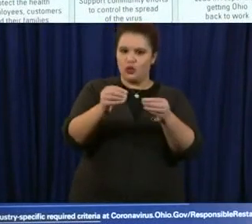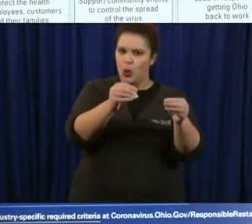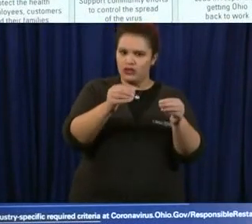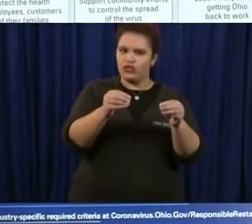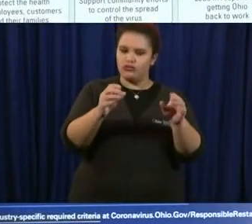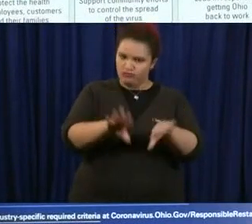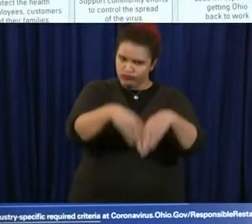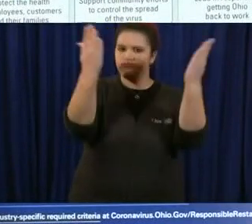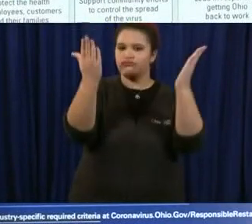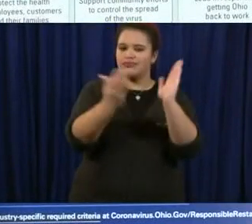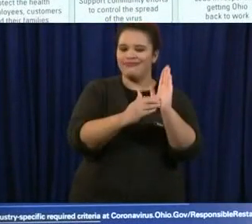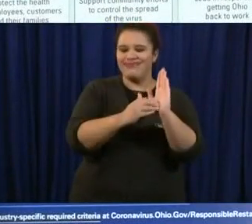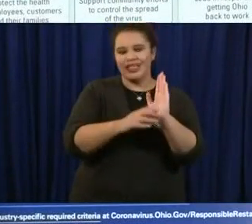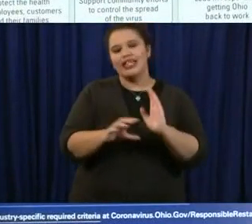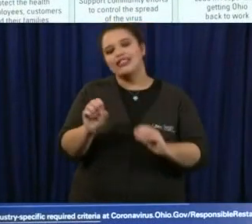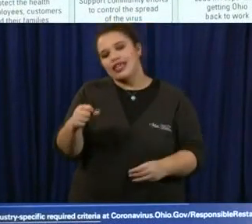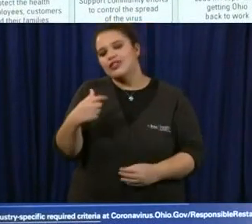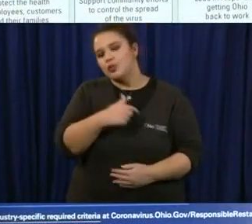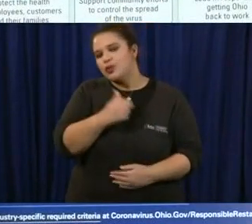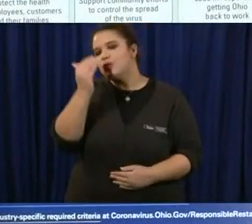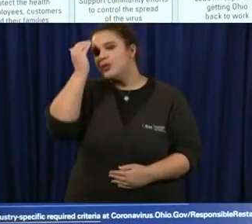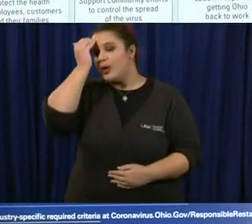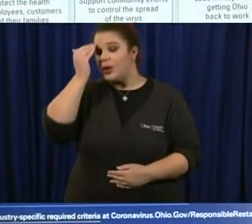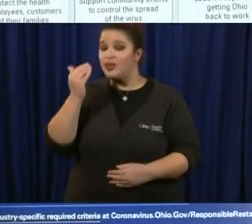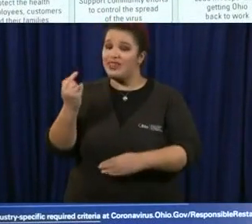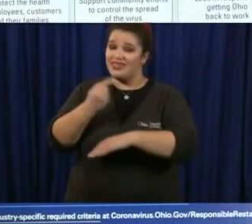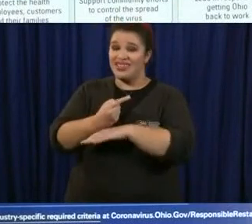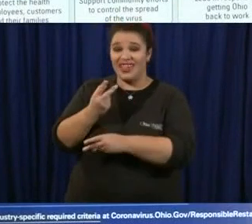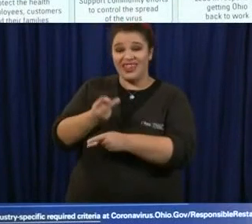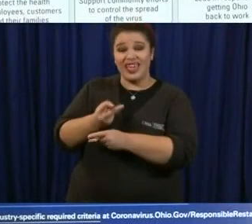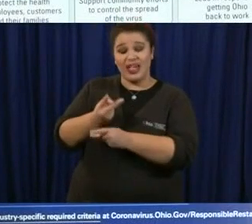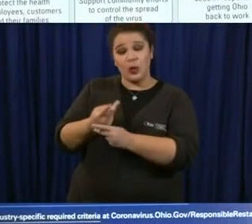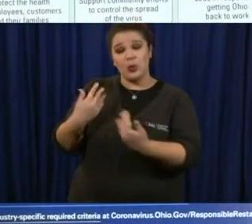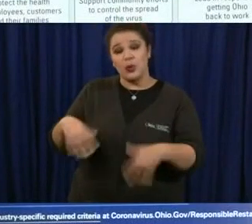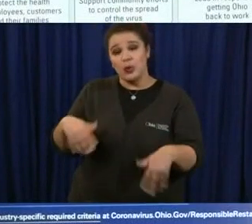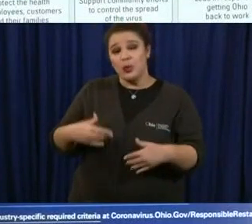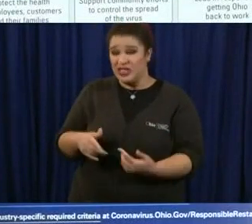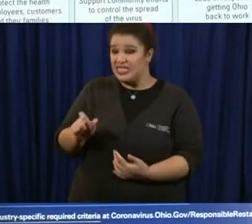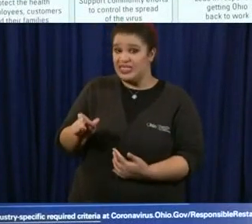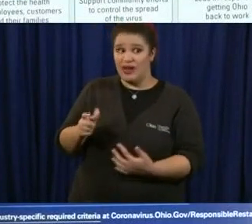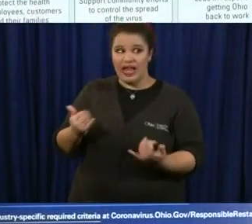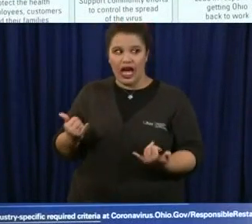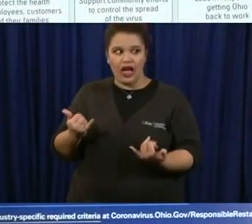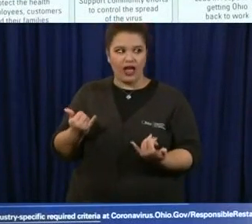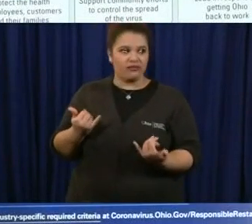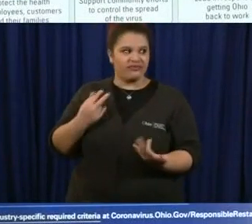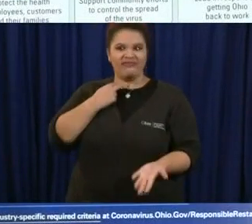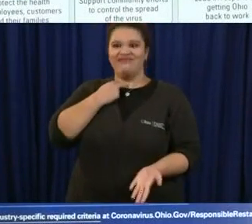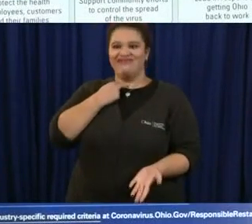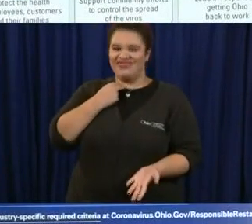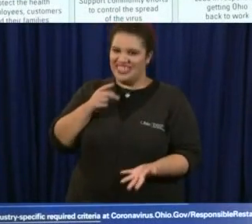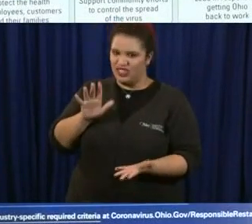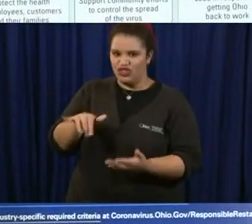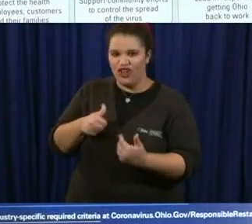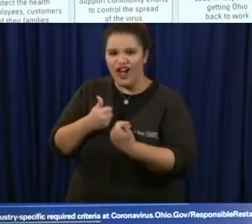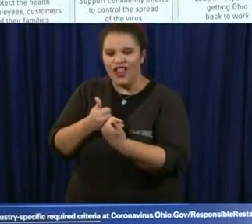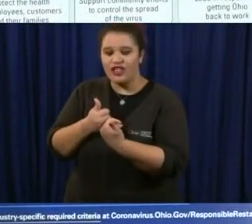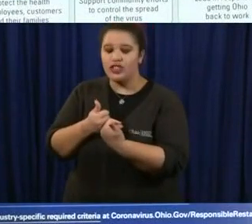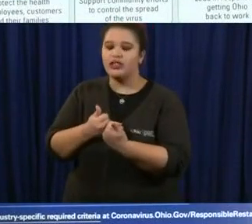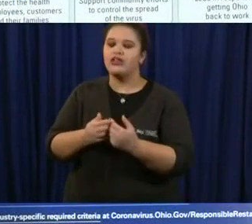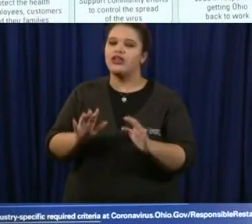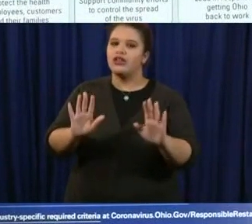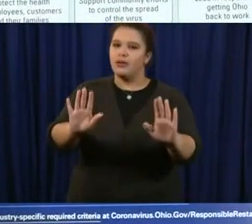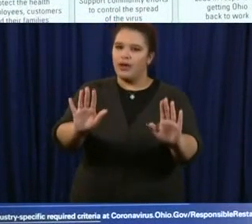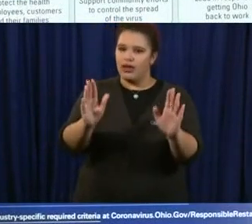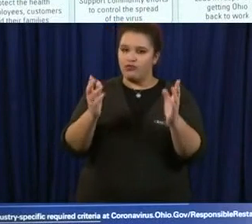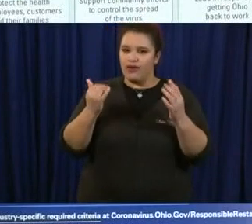know that daycare remains a big challenge for people. What we wanted to start doing was starting down the pathway